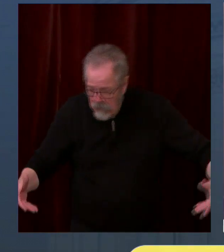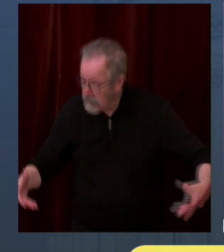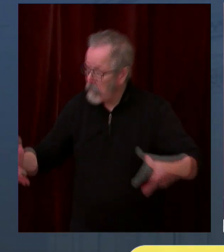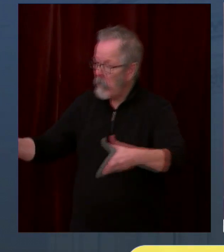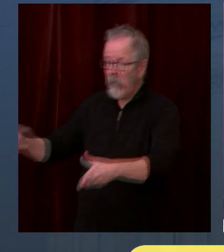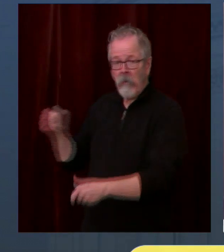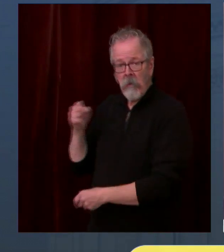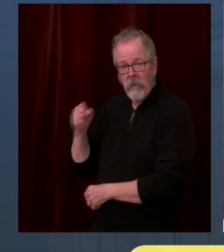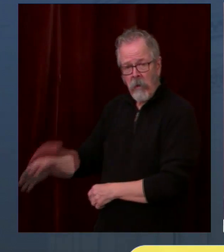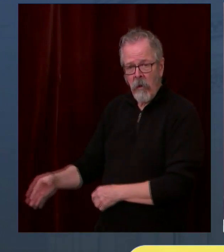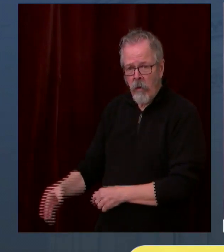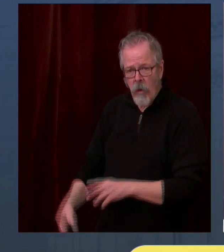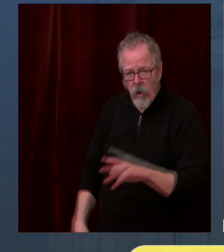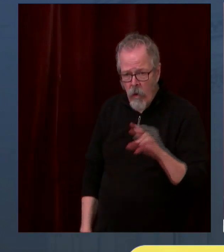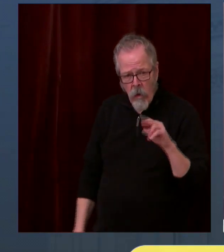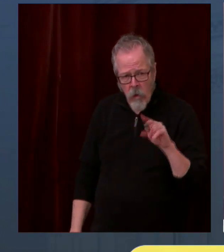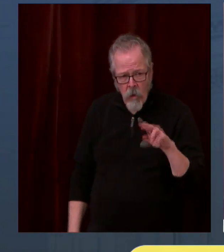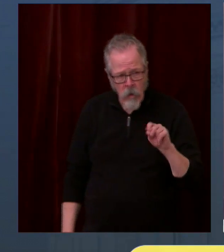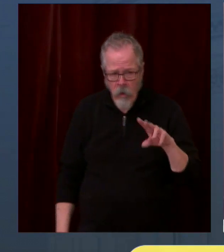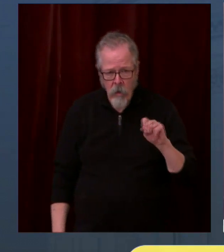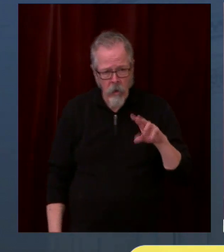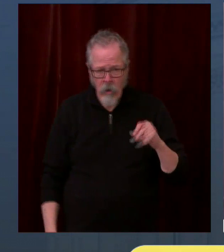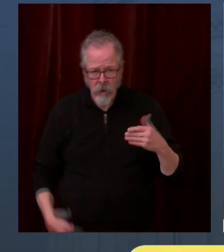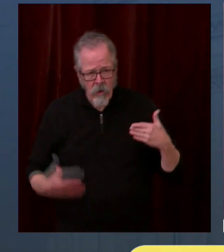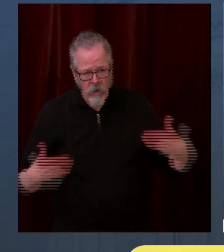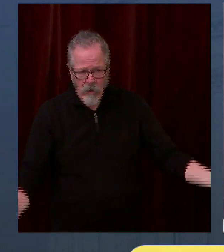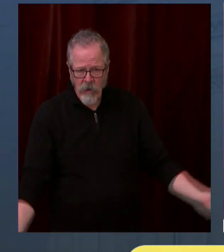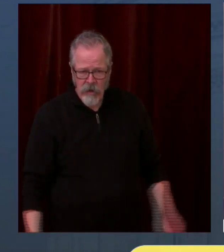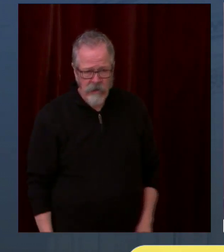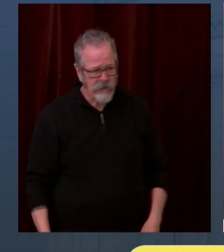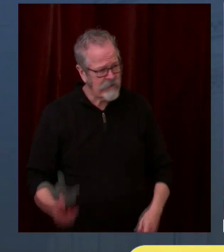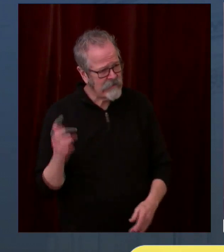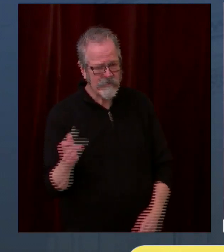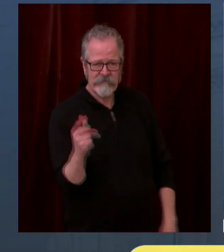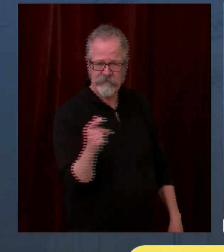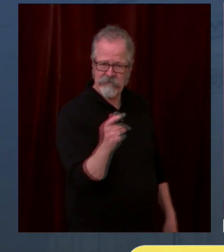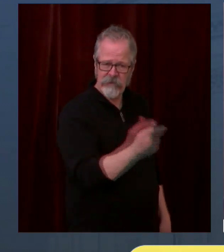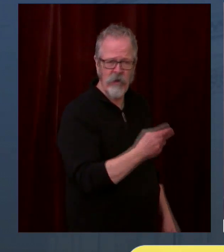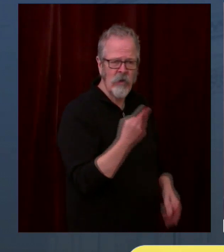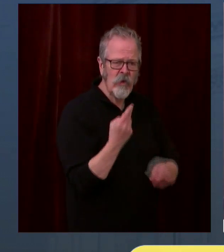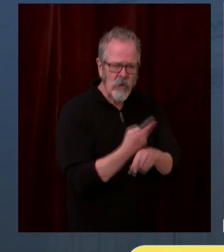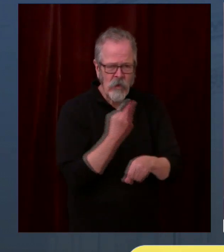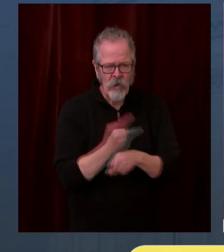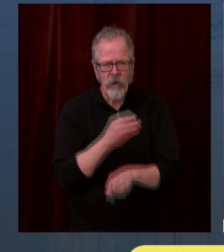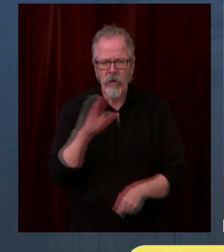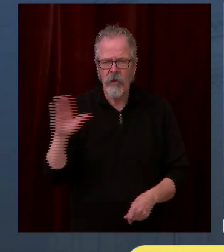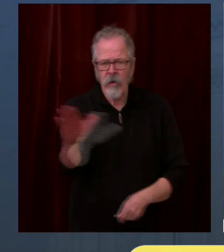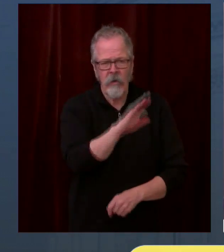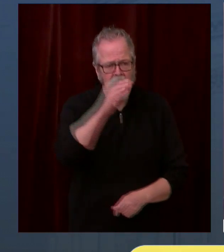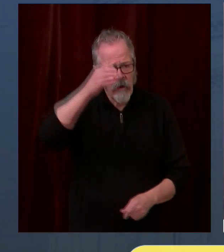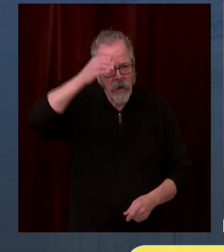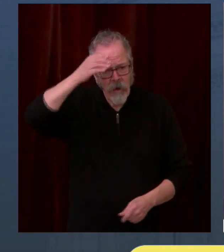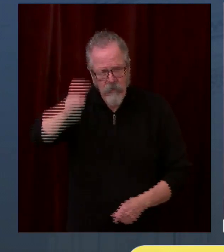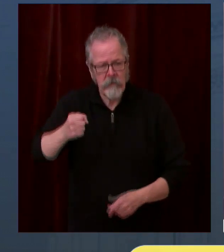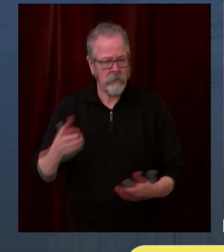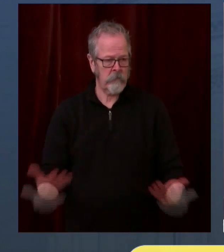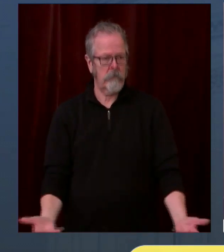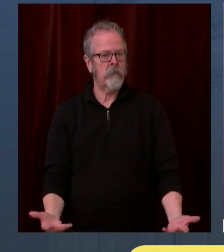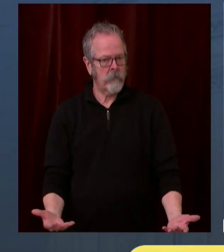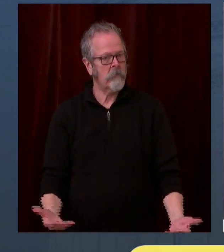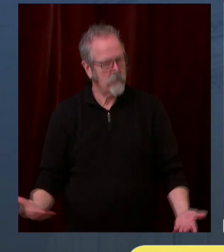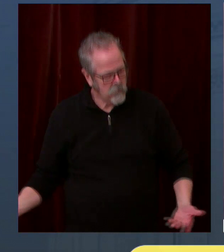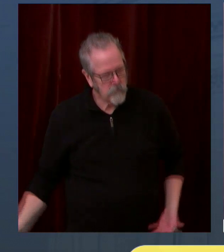And we all know that. We want our providers to use their common sense, as we also want to make sure we are vaccinating those